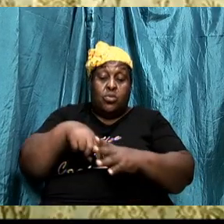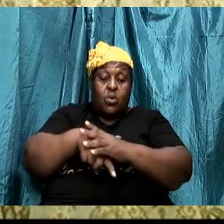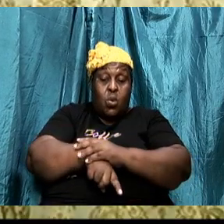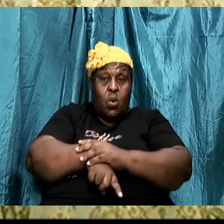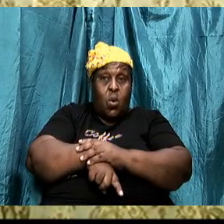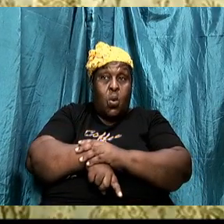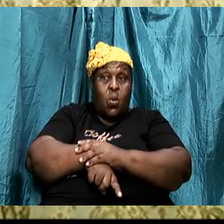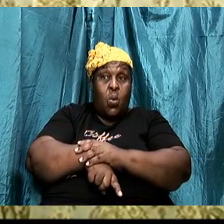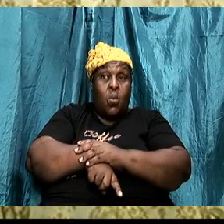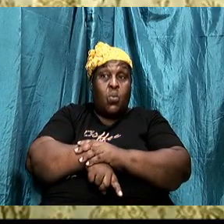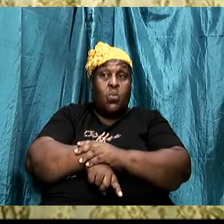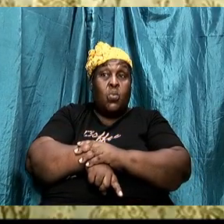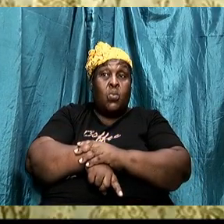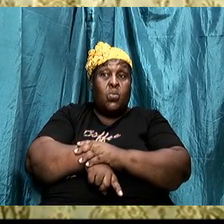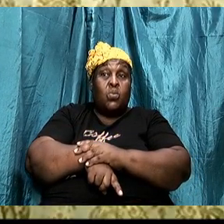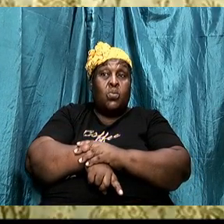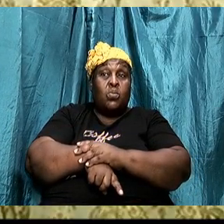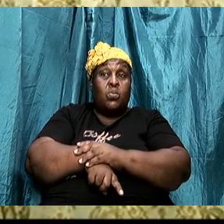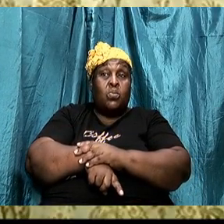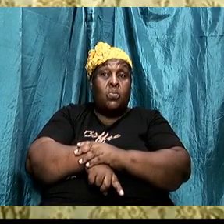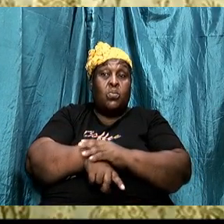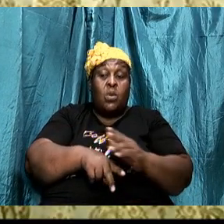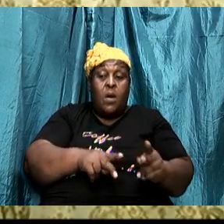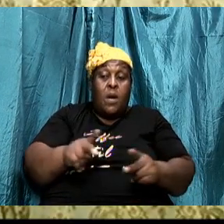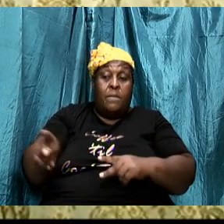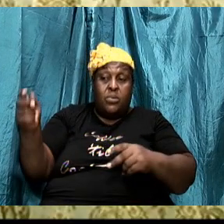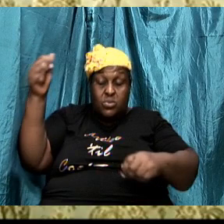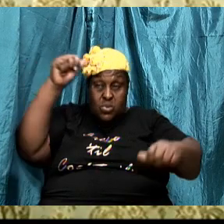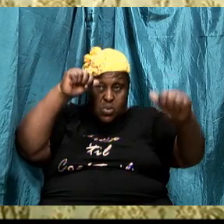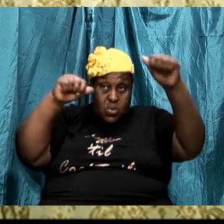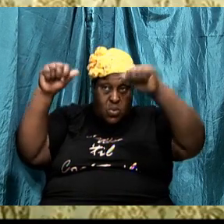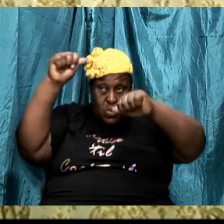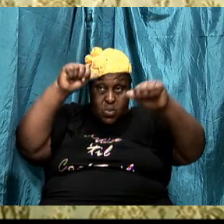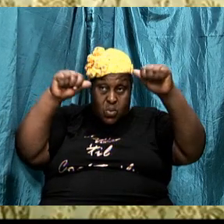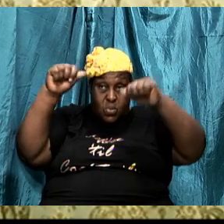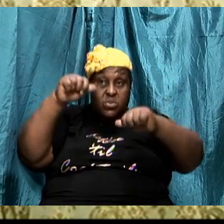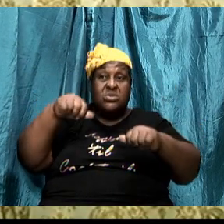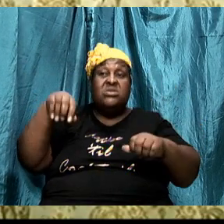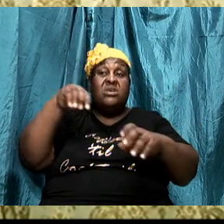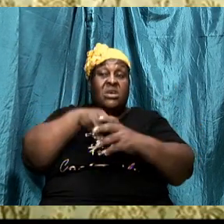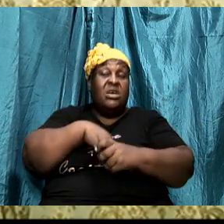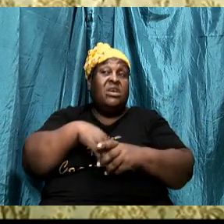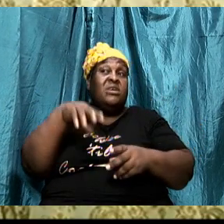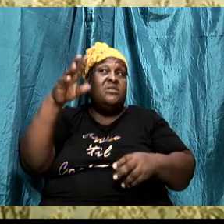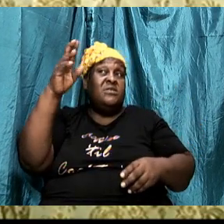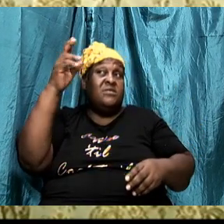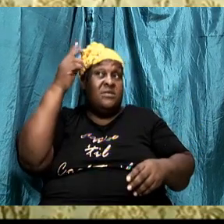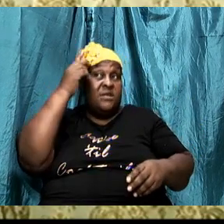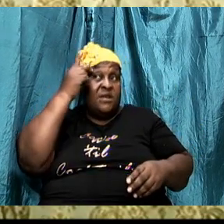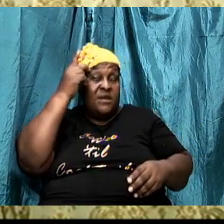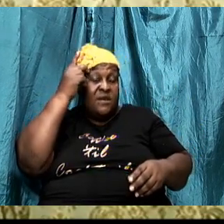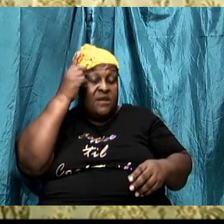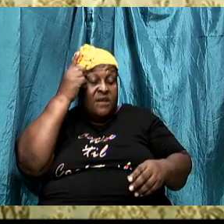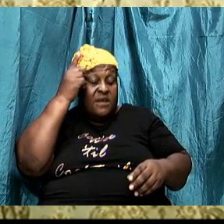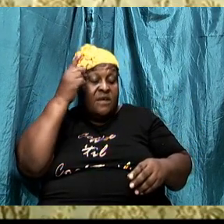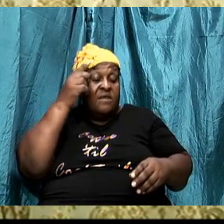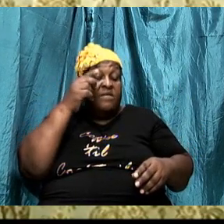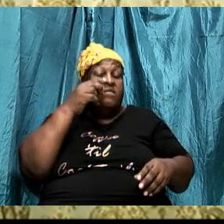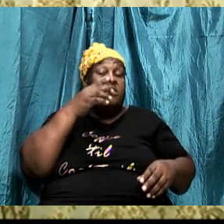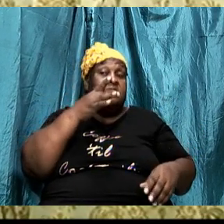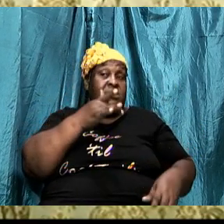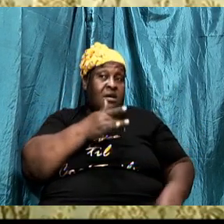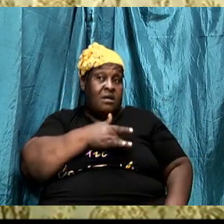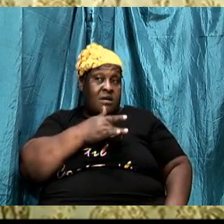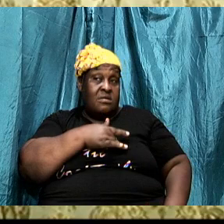sprinkle little doubt on David's feet. And many times, we face the adversary.